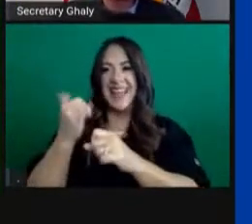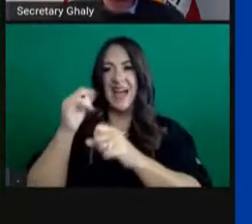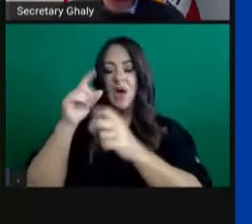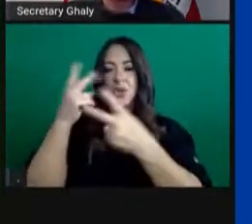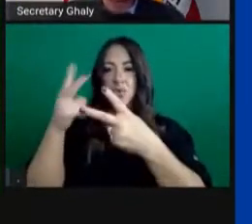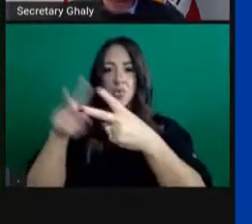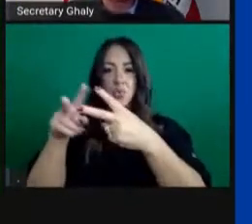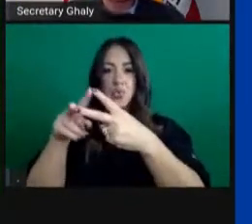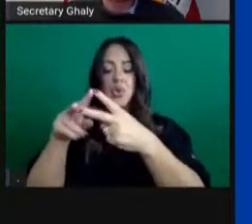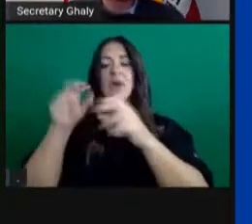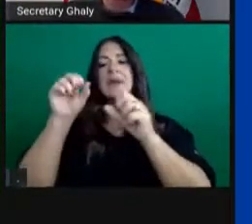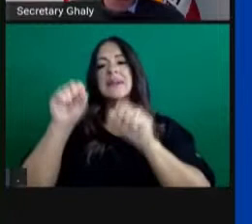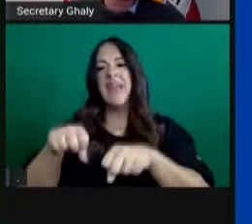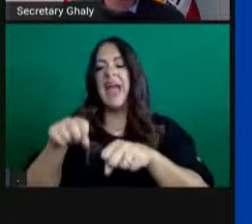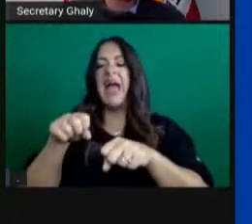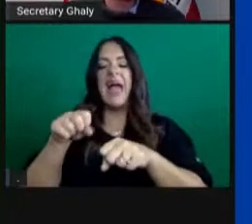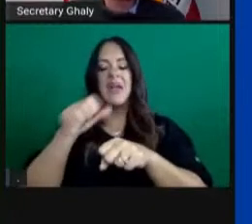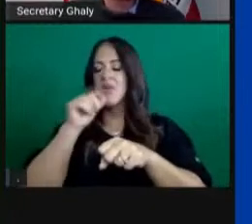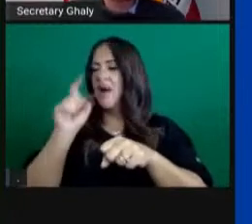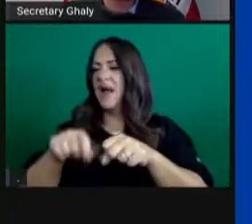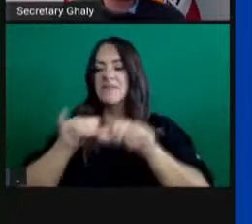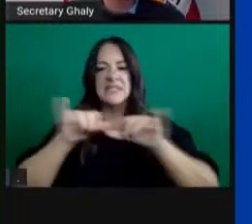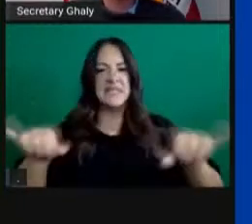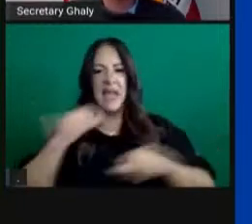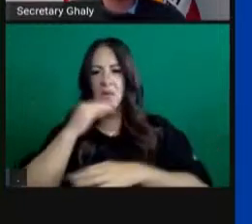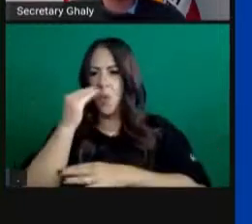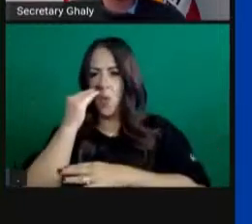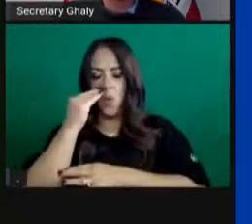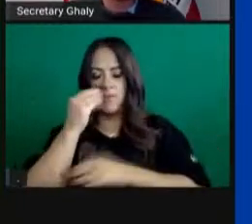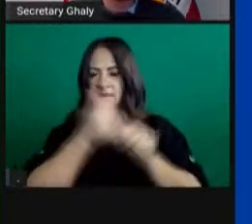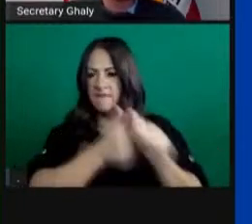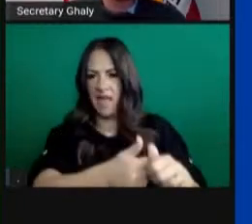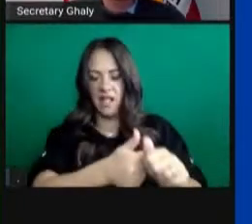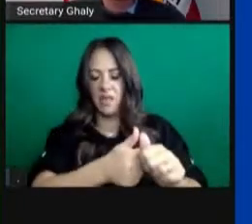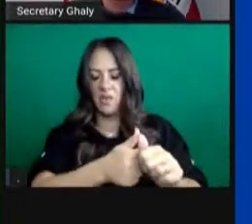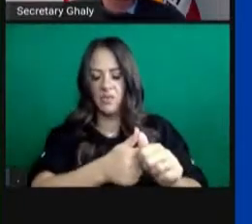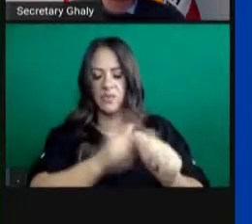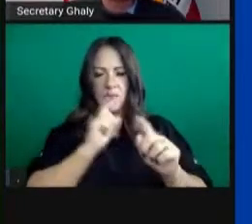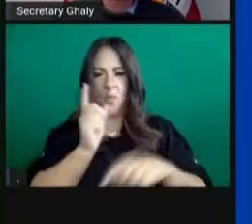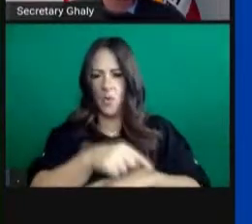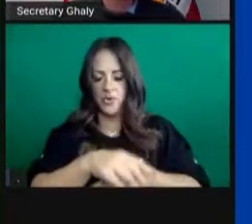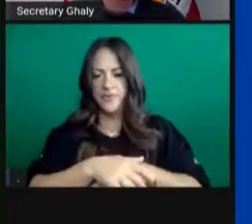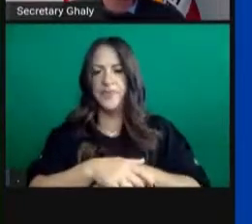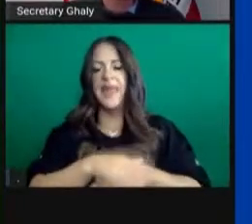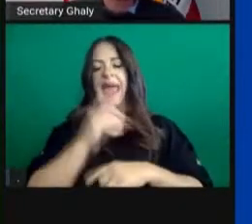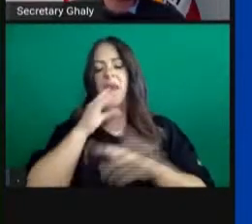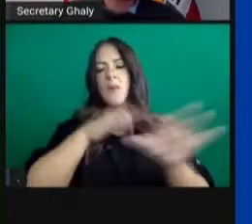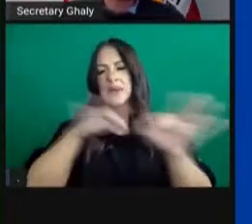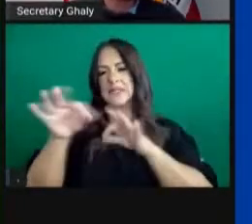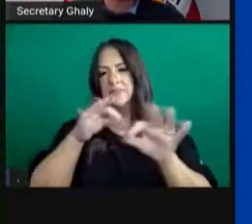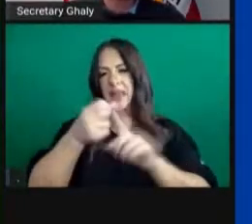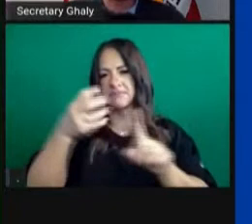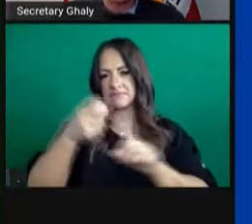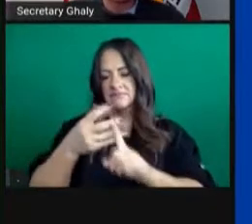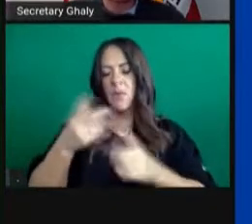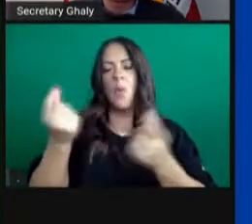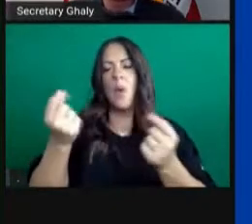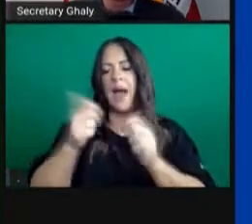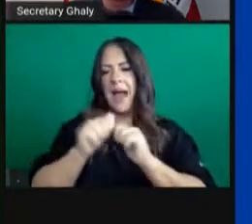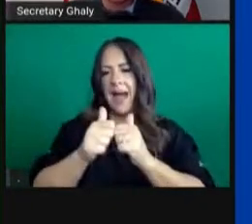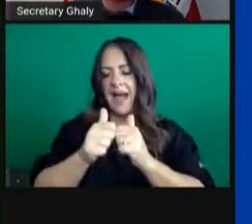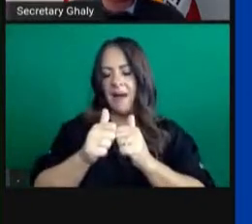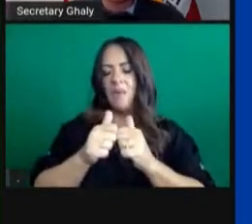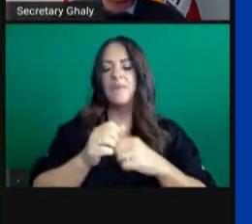exit the regional stay at home order, and then spend a few minutes explaining the details of how we set those projections. So to